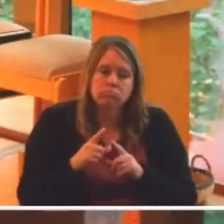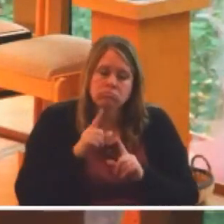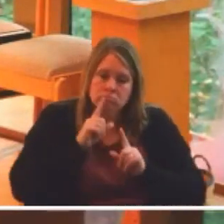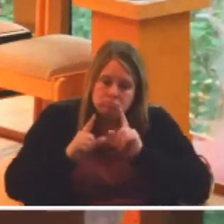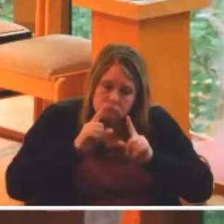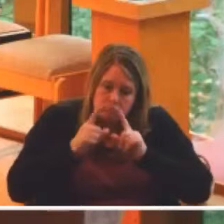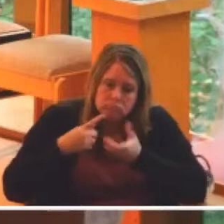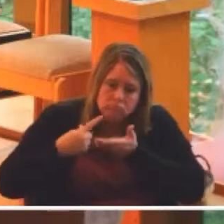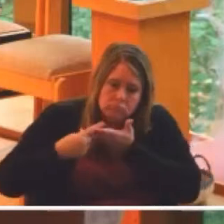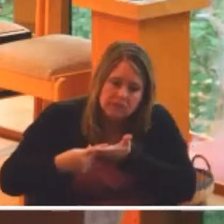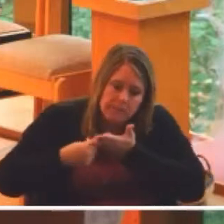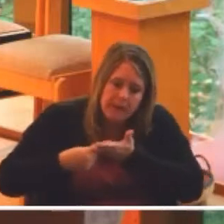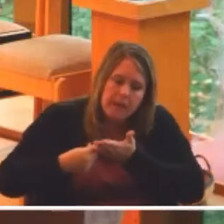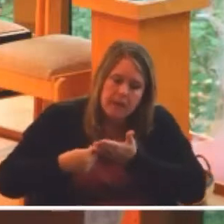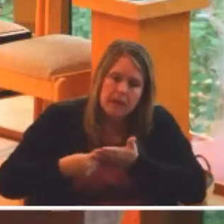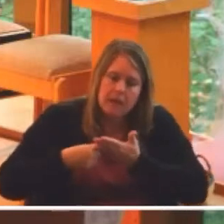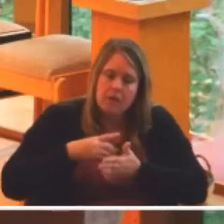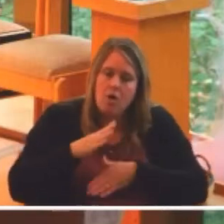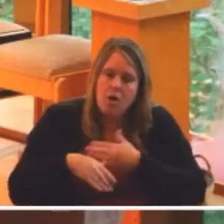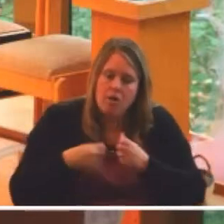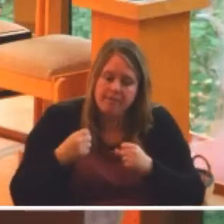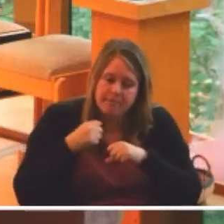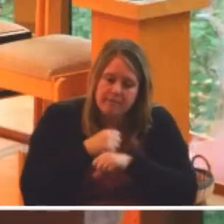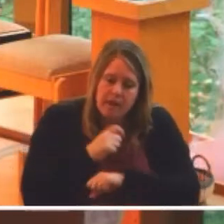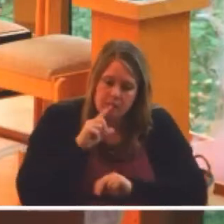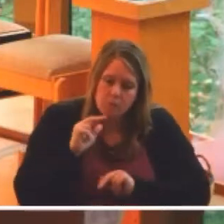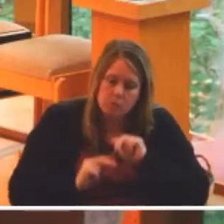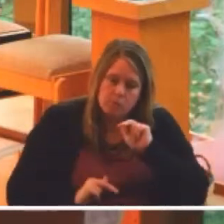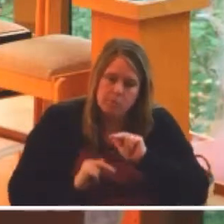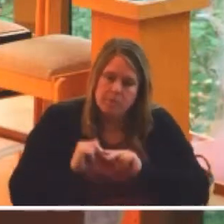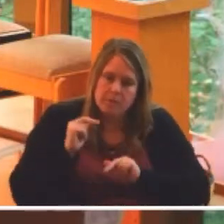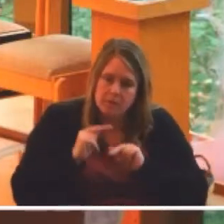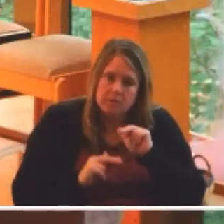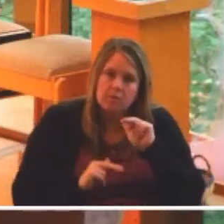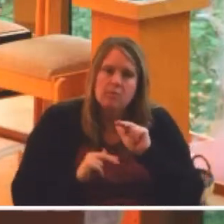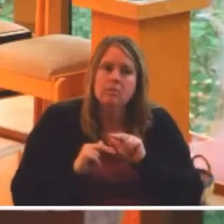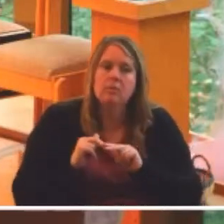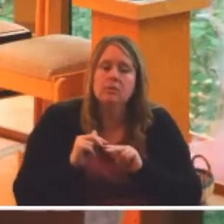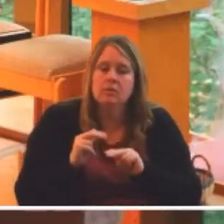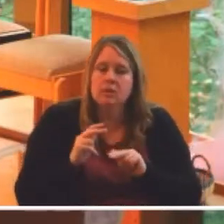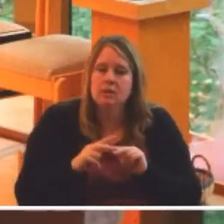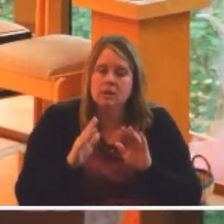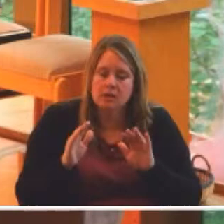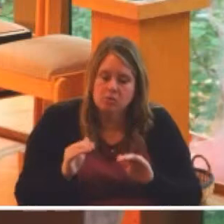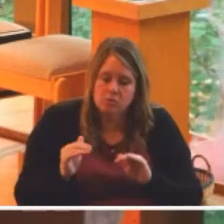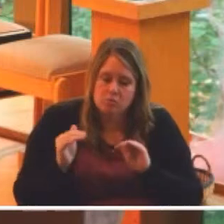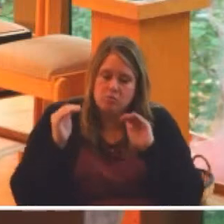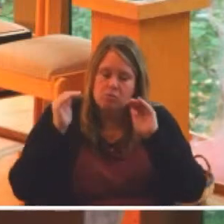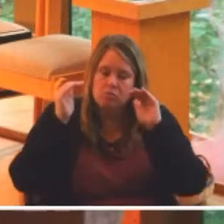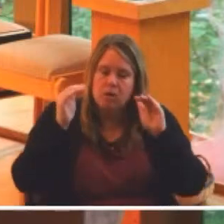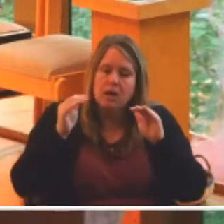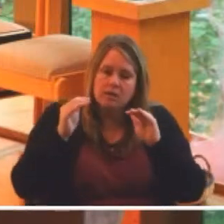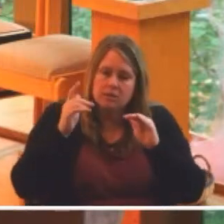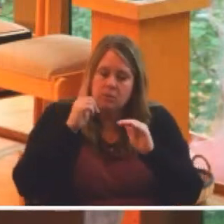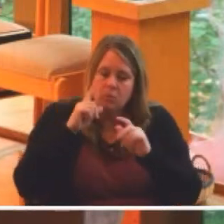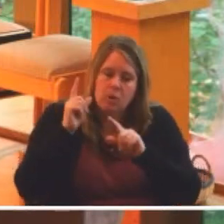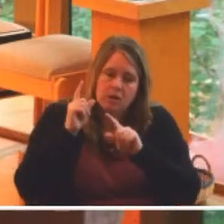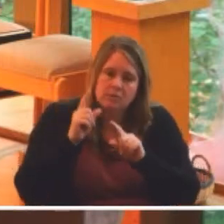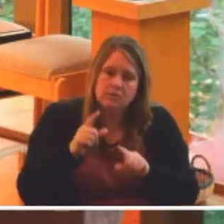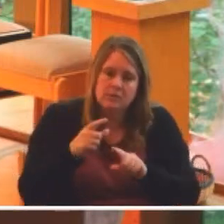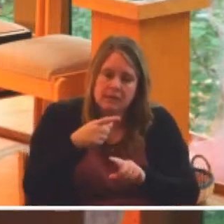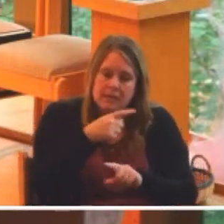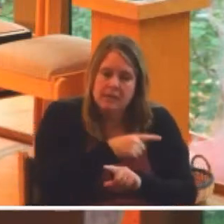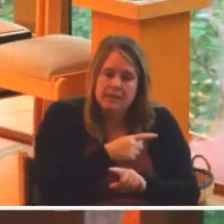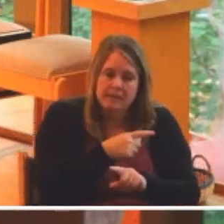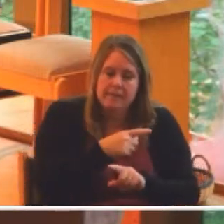engaging in debate, all striving to build, meet, rise to the vision that's been laid out before us so long ago.